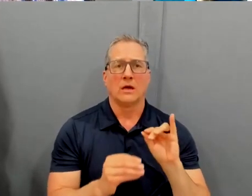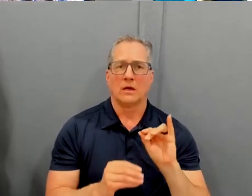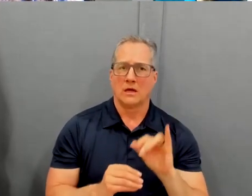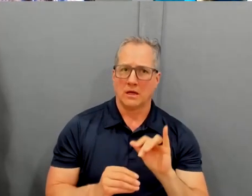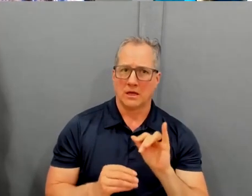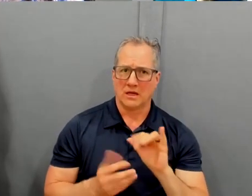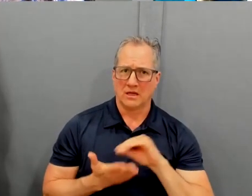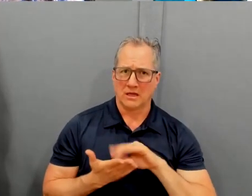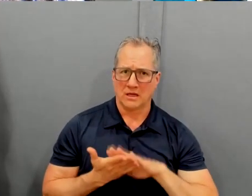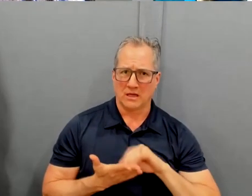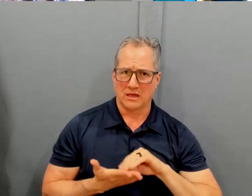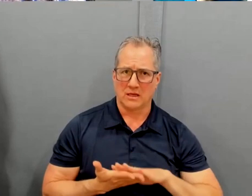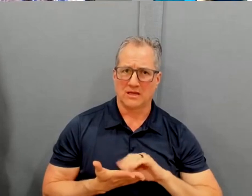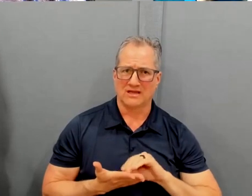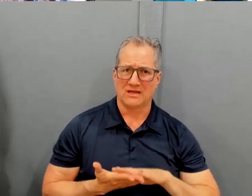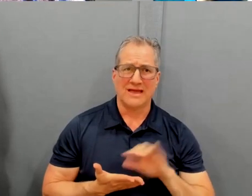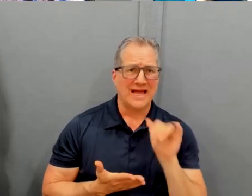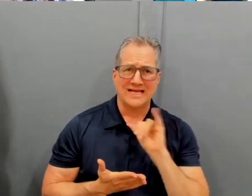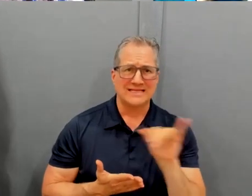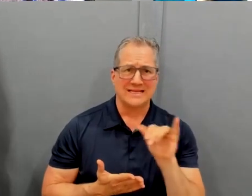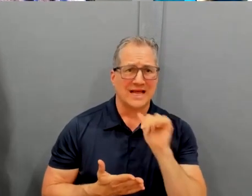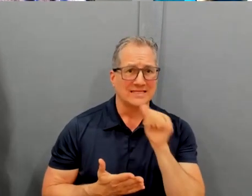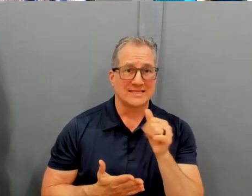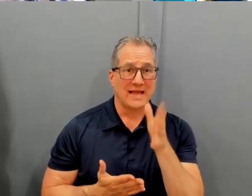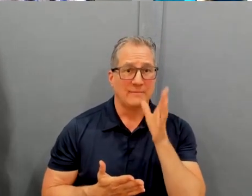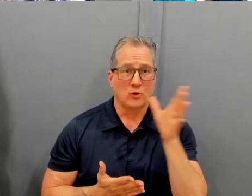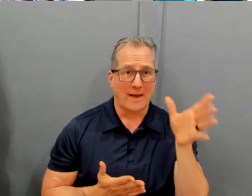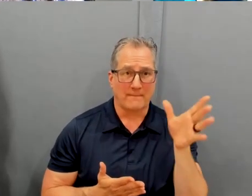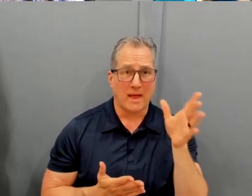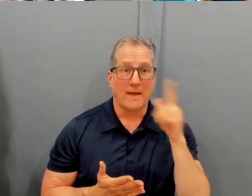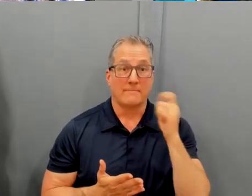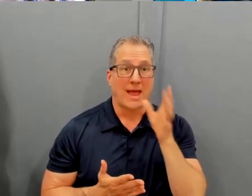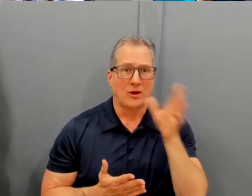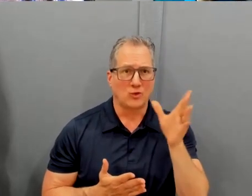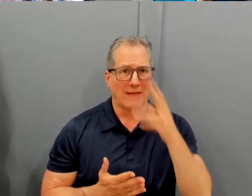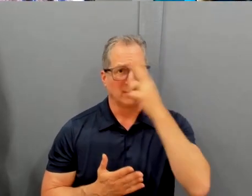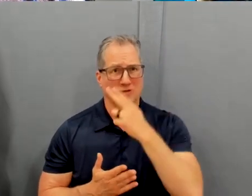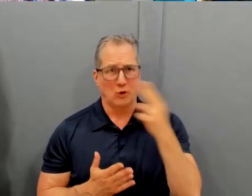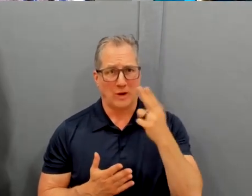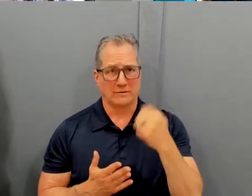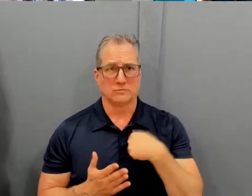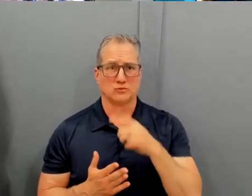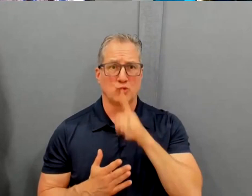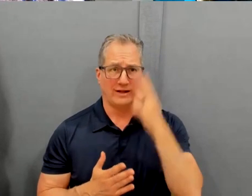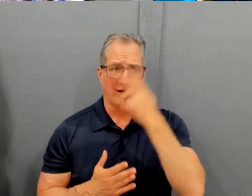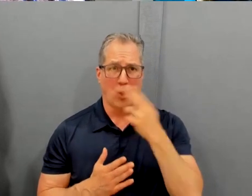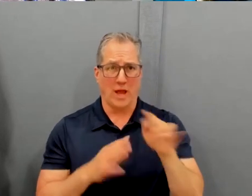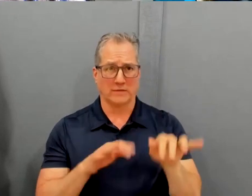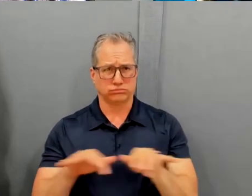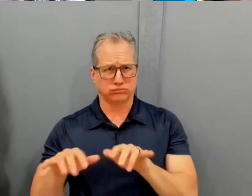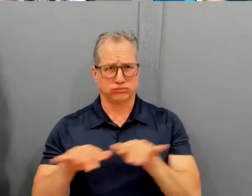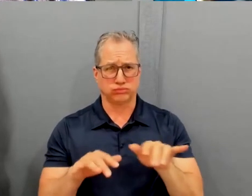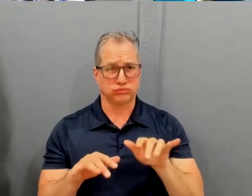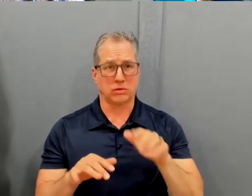this is not the tutu I knew. My tutu was a very devout Catholic. She played the organ and the Hawaiian mass at Holy Trinity.